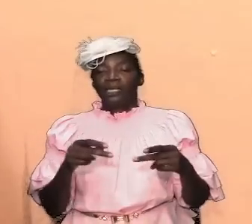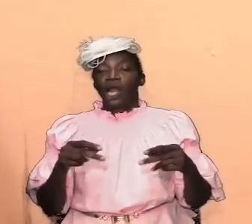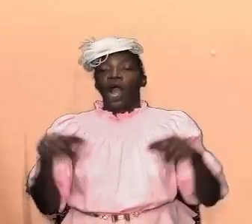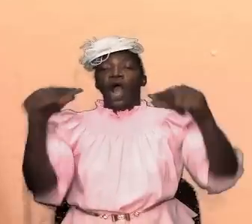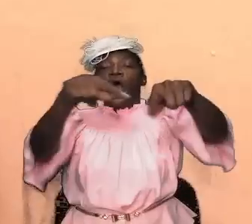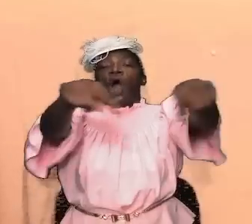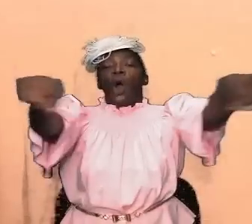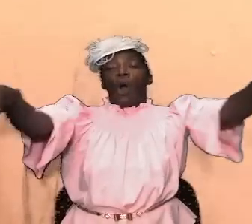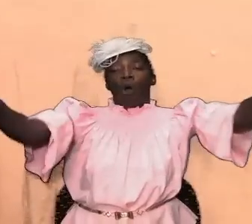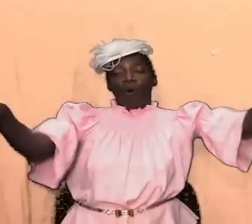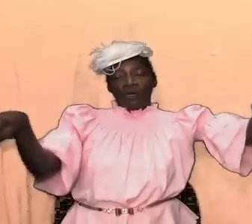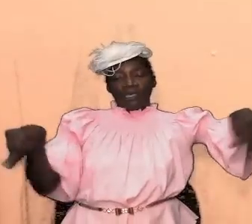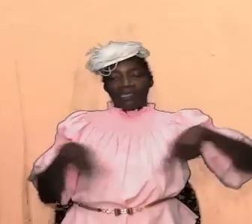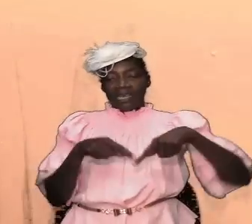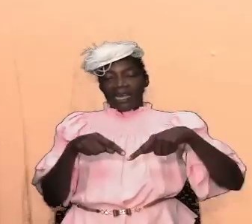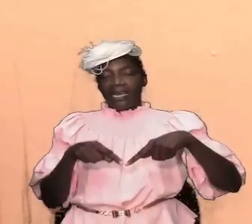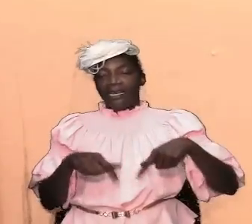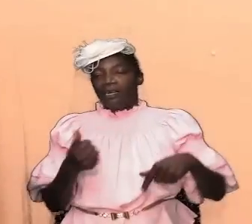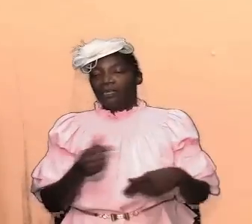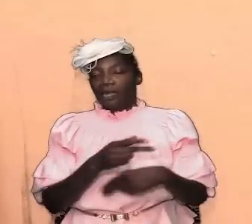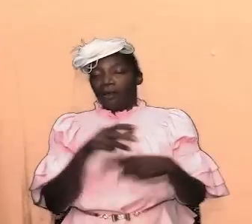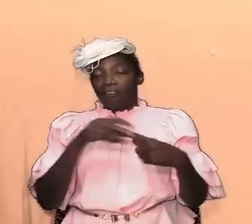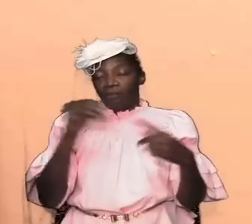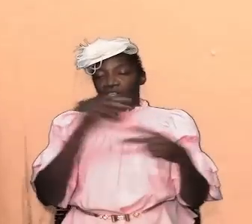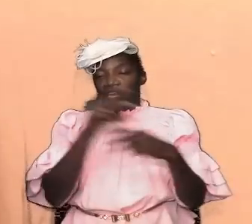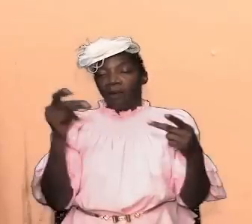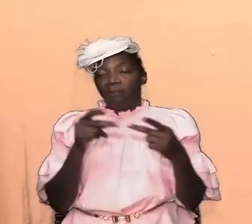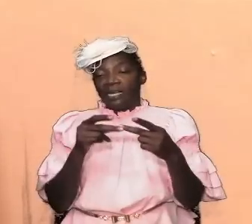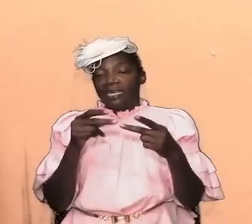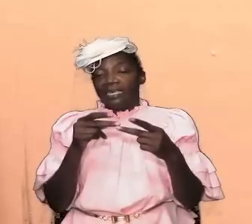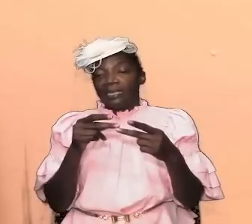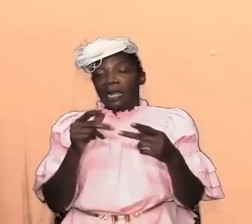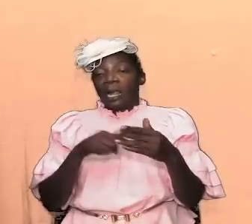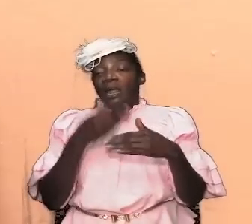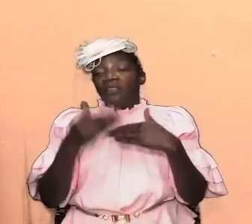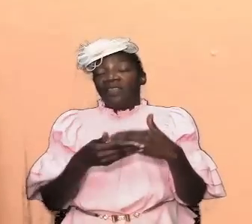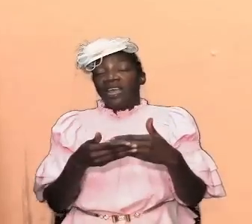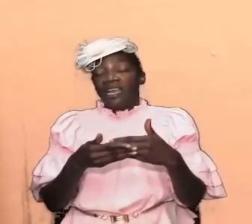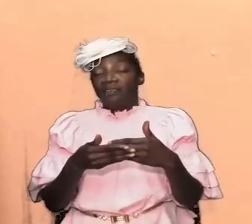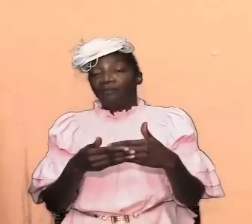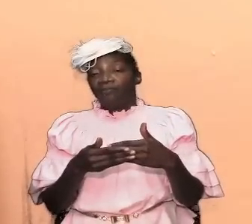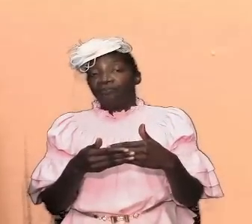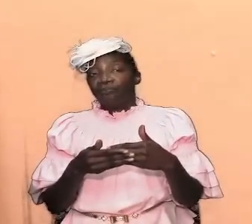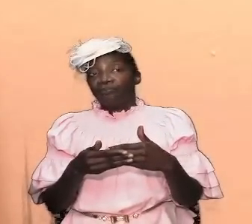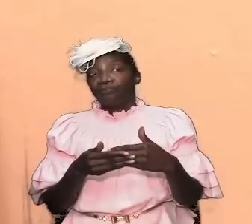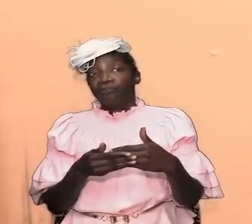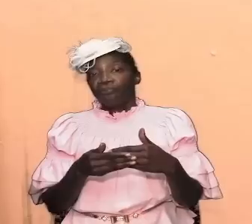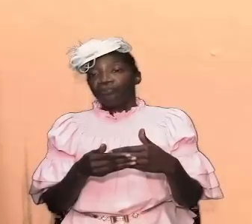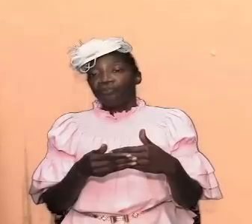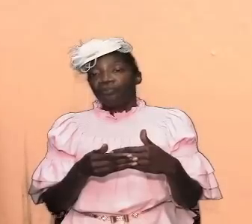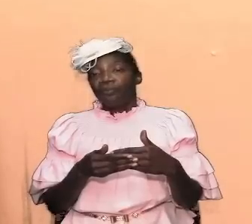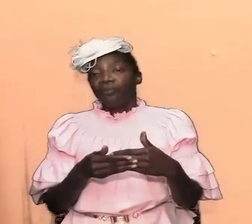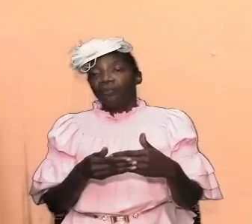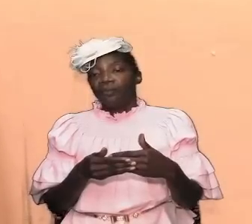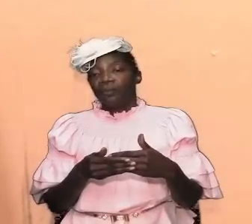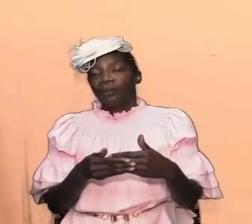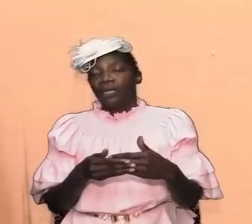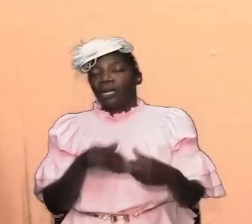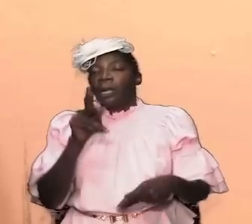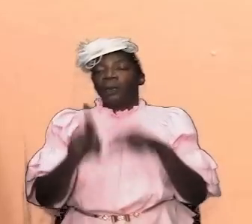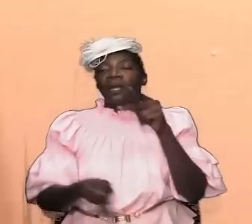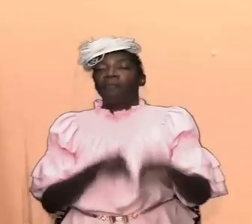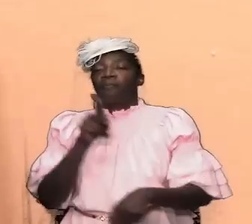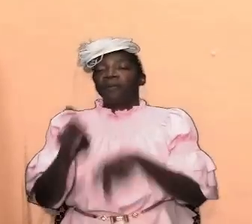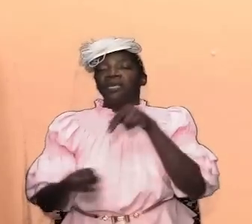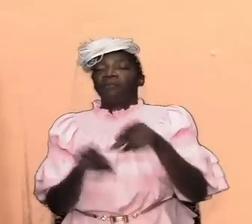court at a particular place and then that being set up the tribes were